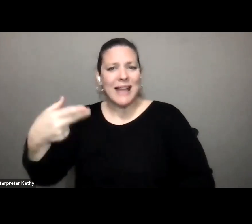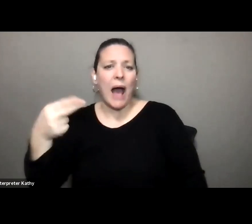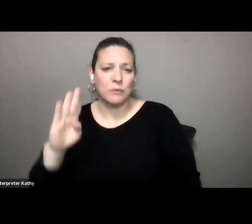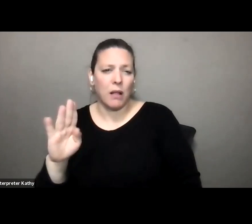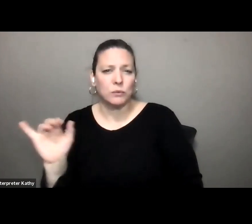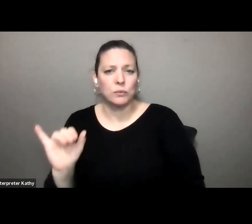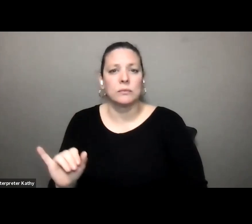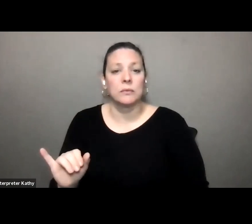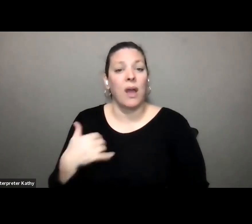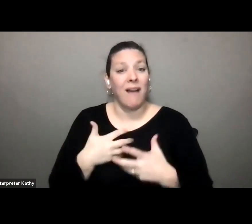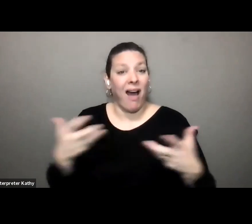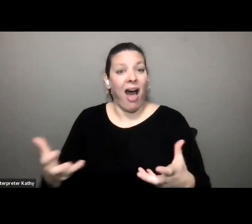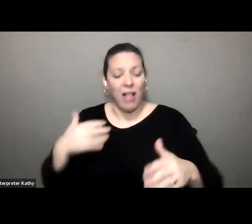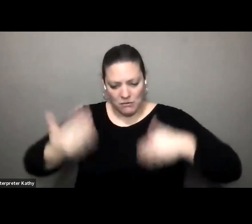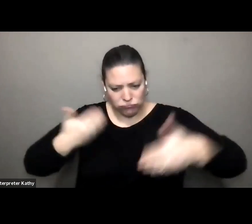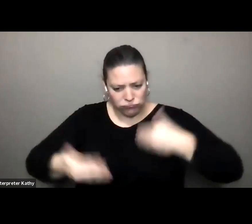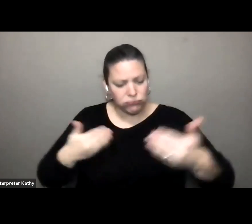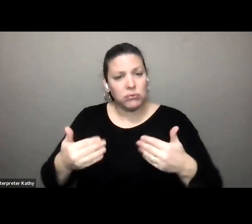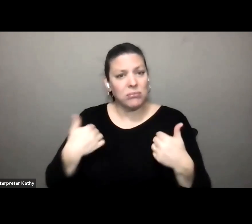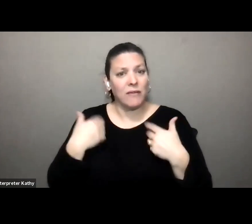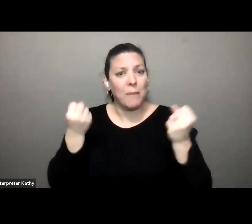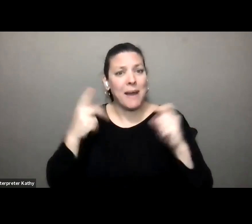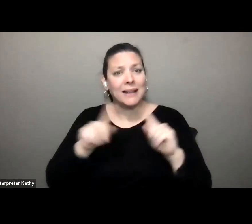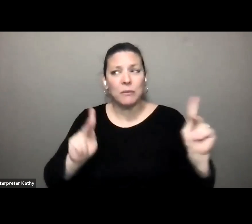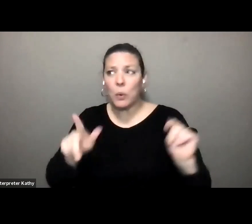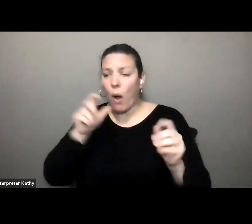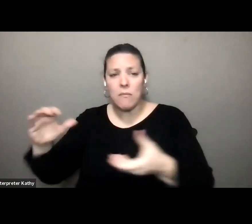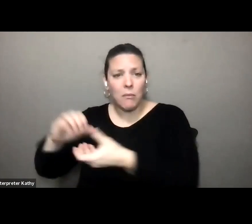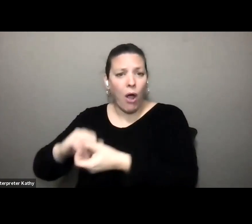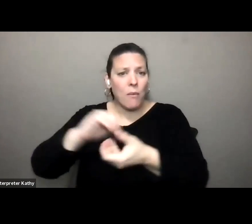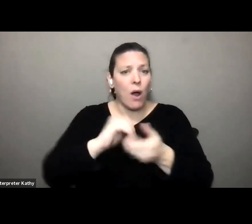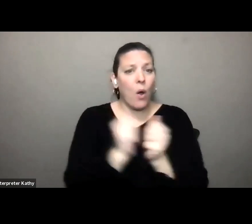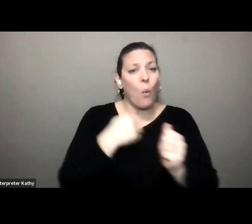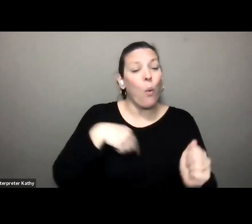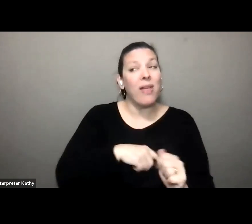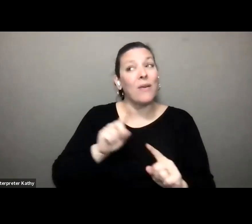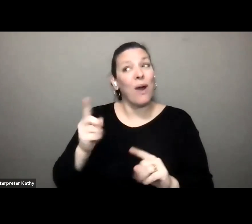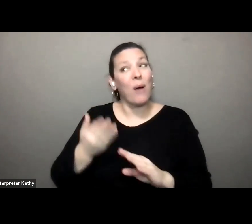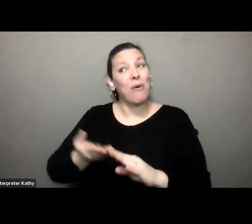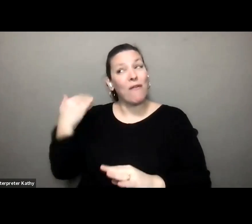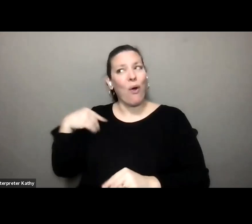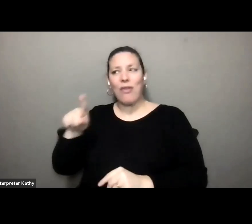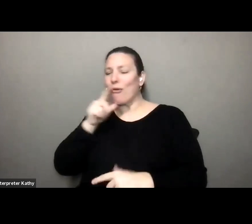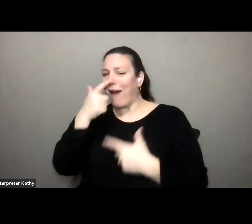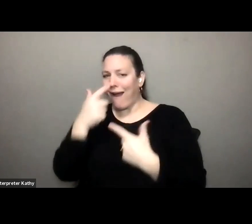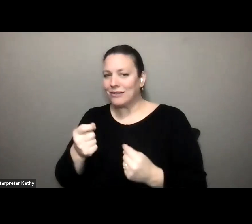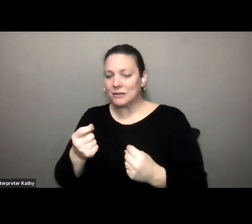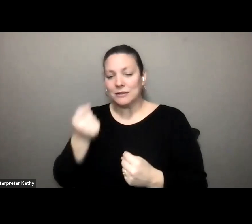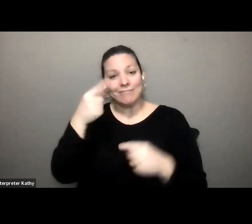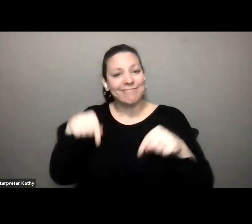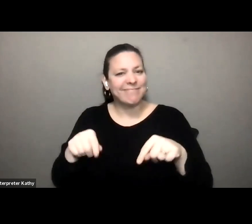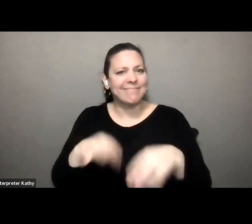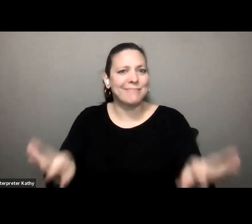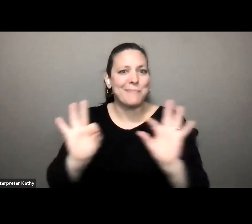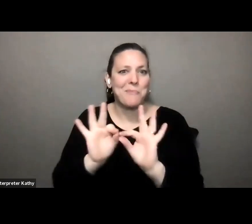a really great momentum in that way and that we have a lot of partners who previously weren't necessarily at the table so this is this is very important time for